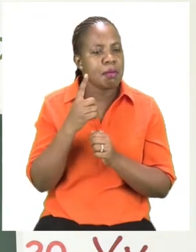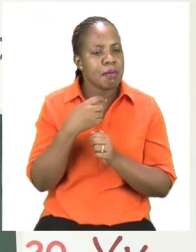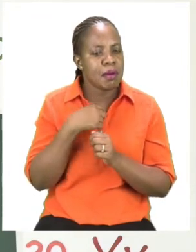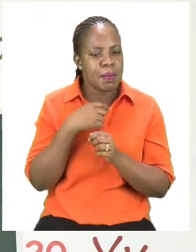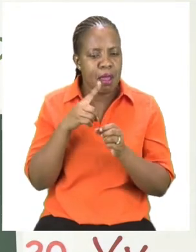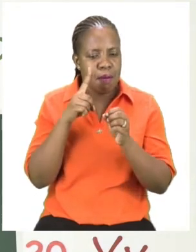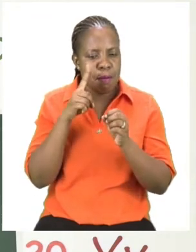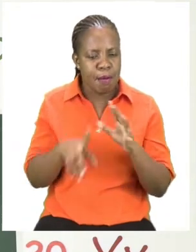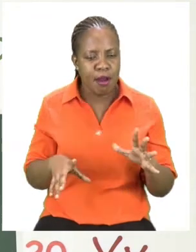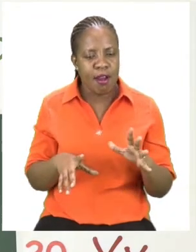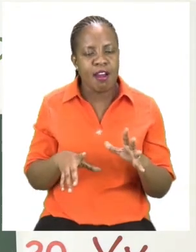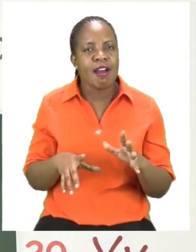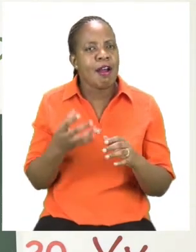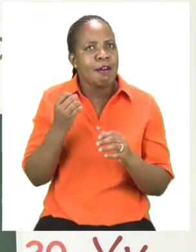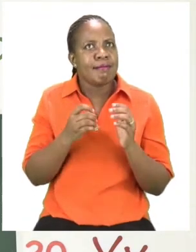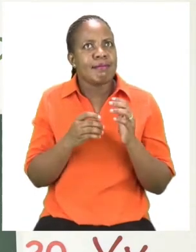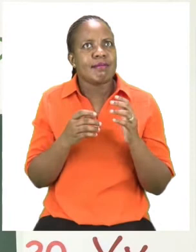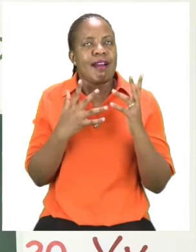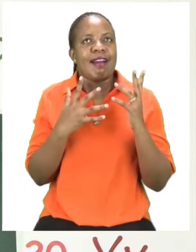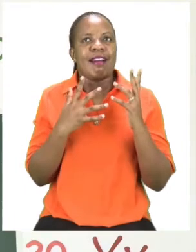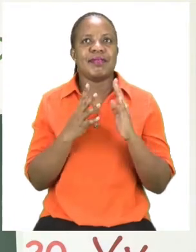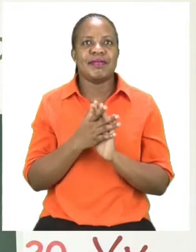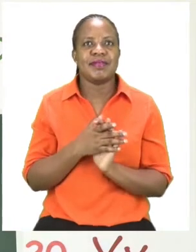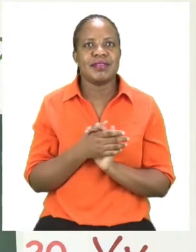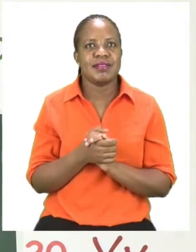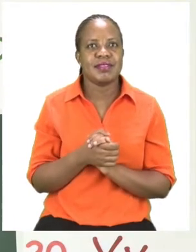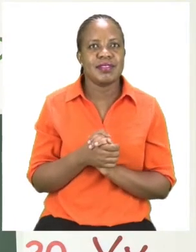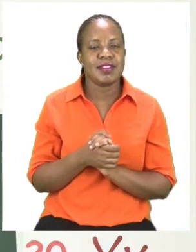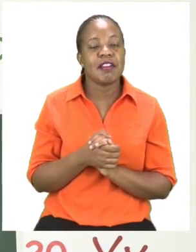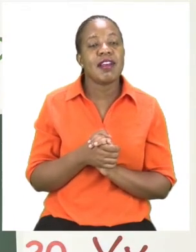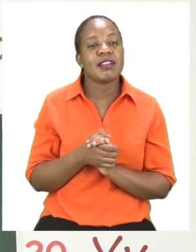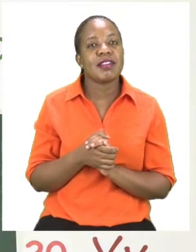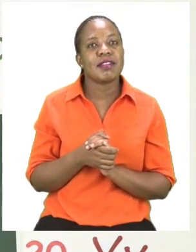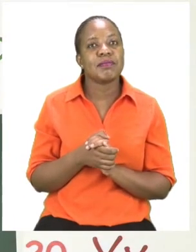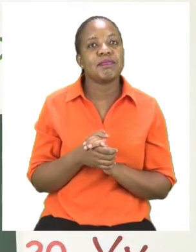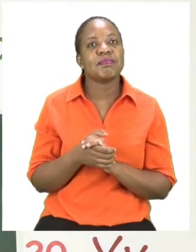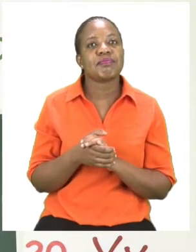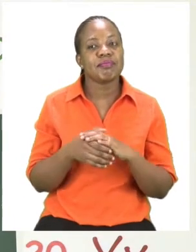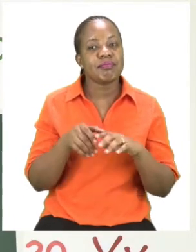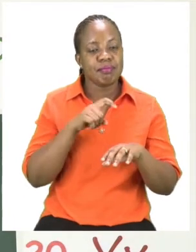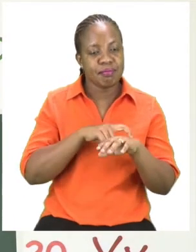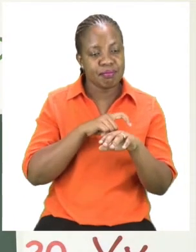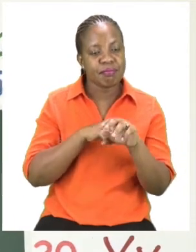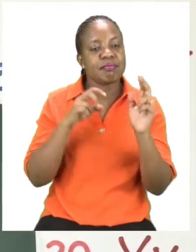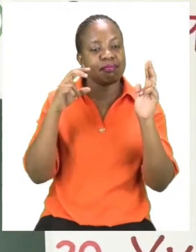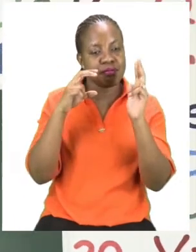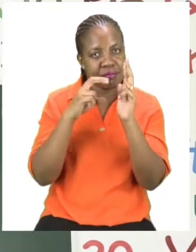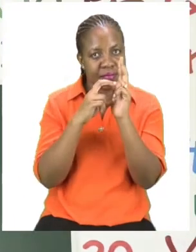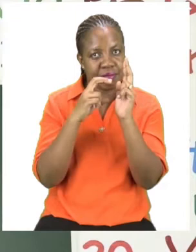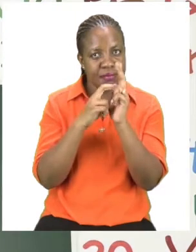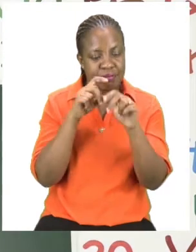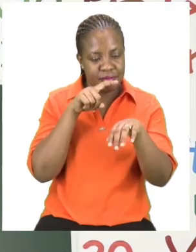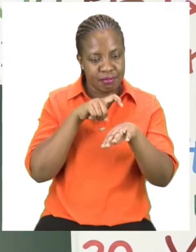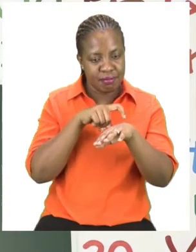And these eggs are normally found during Easter time. So I want to ask you, what type